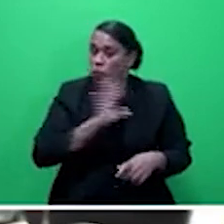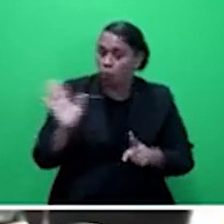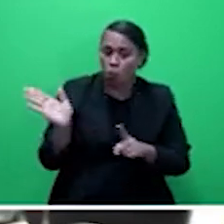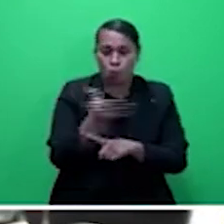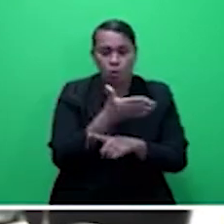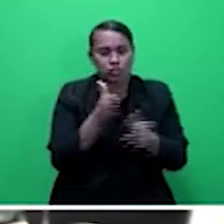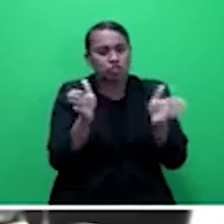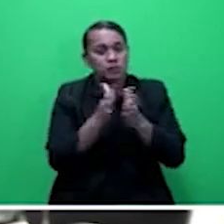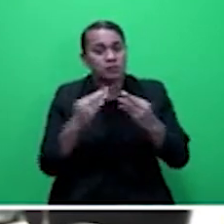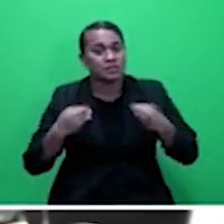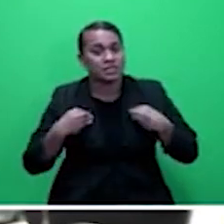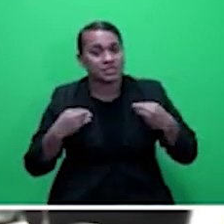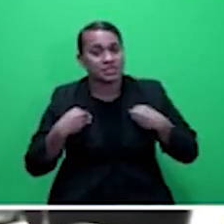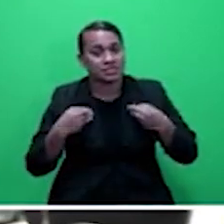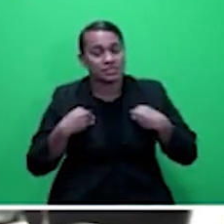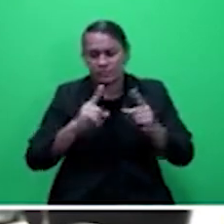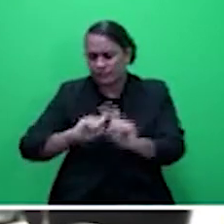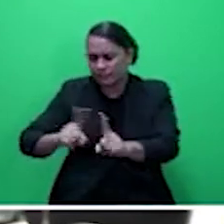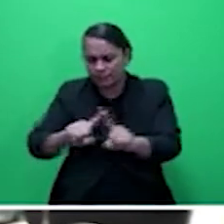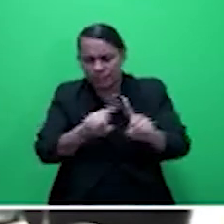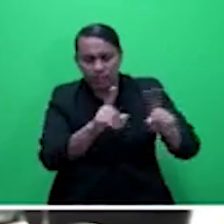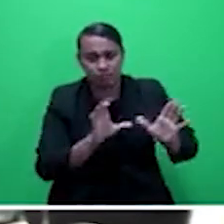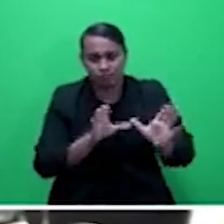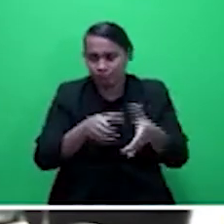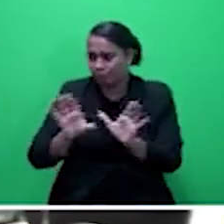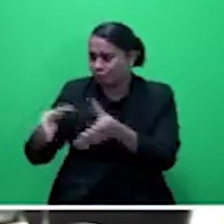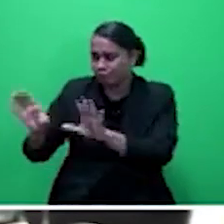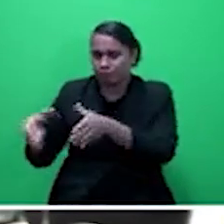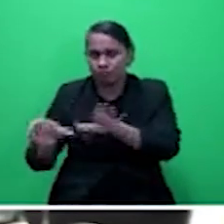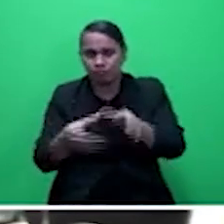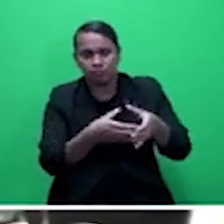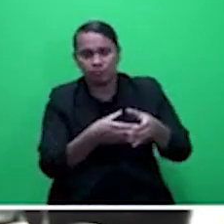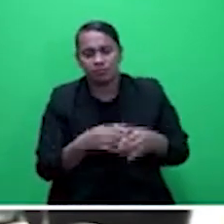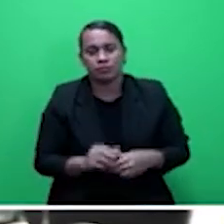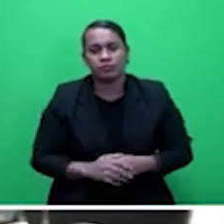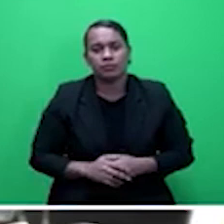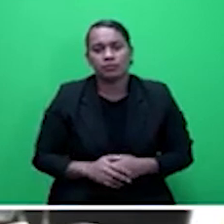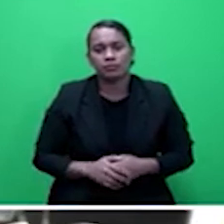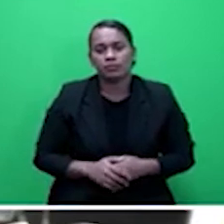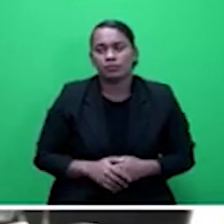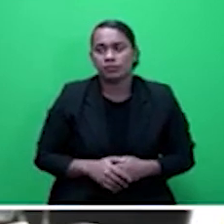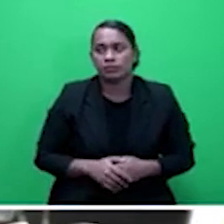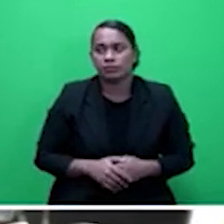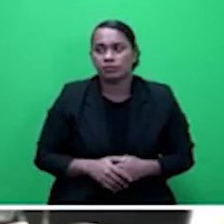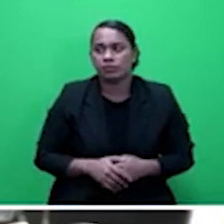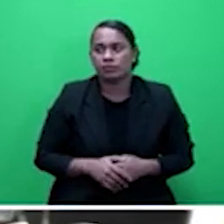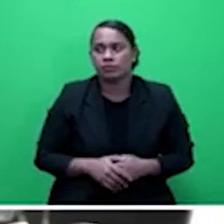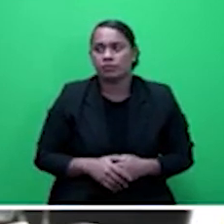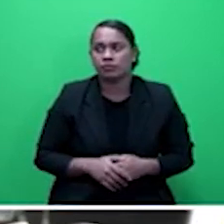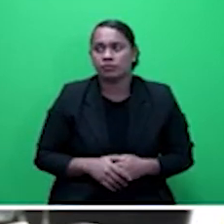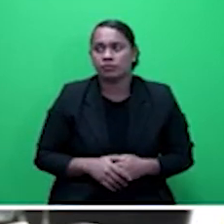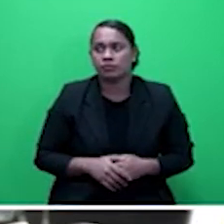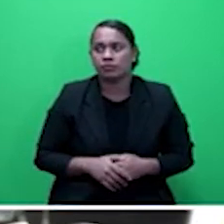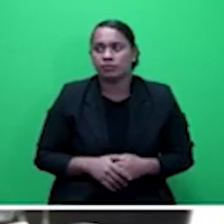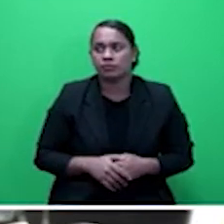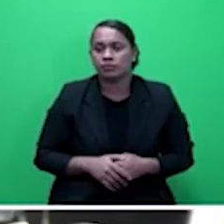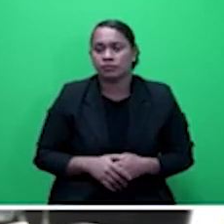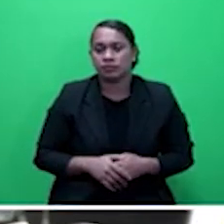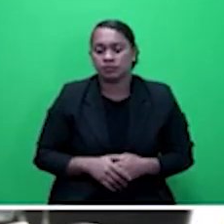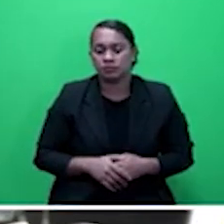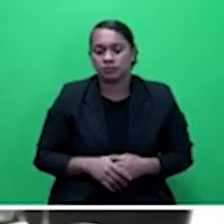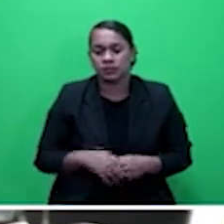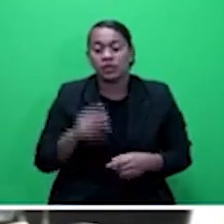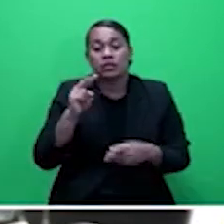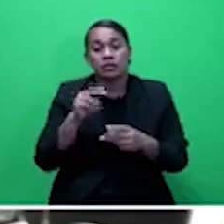sectors and with respect to the ministries, it's in the process of establishing an